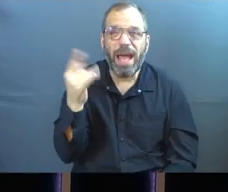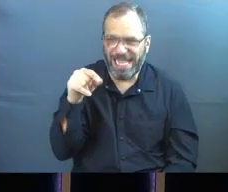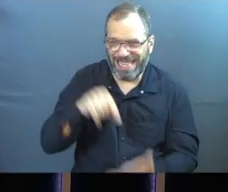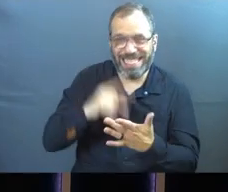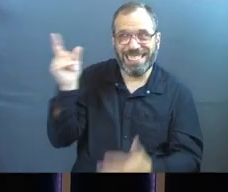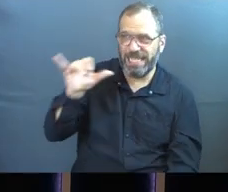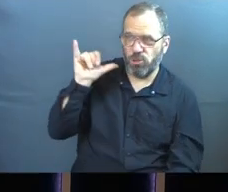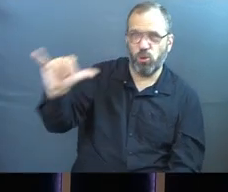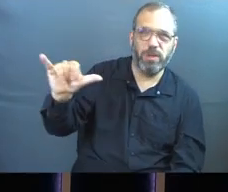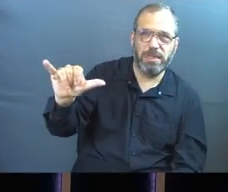Amen.